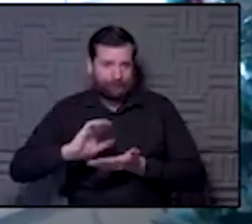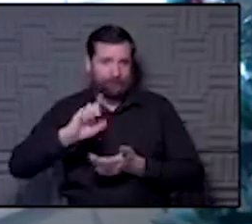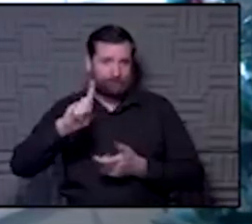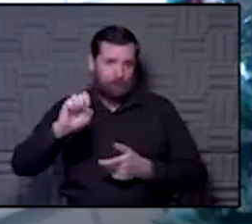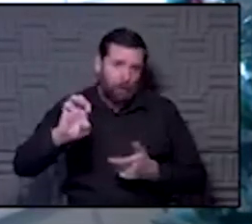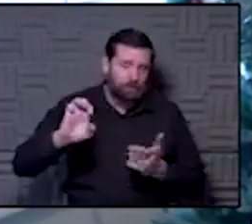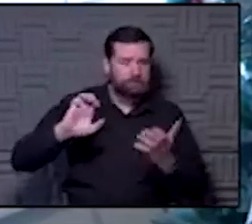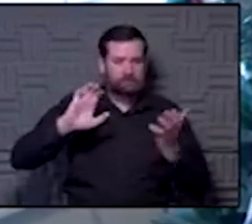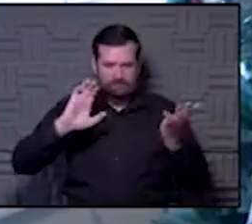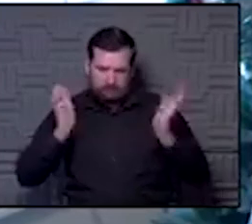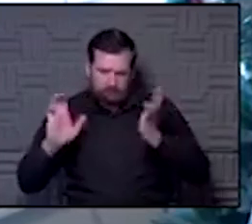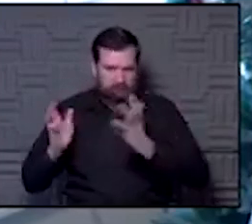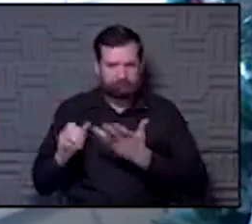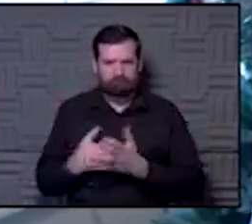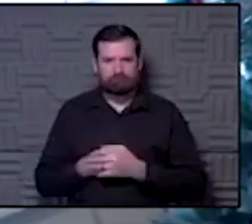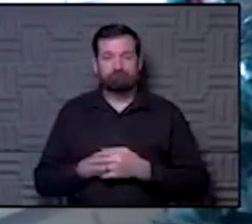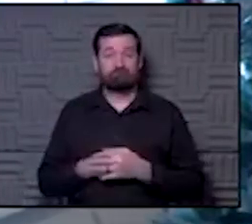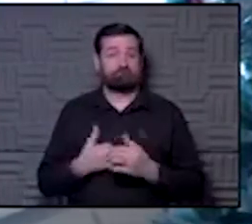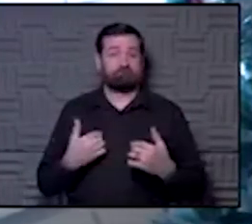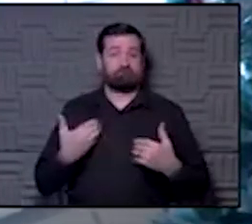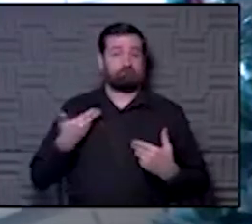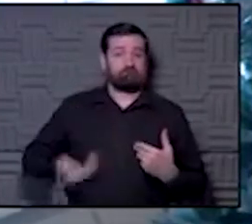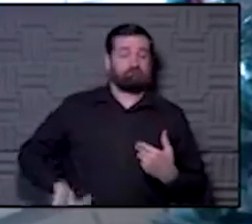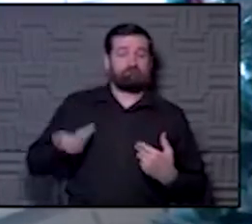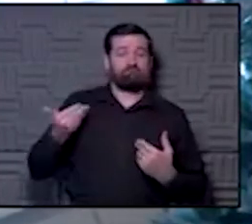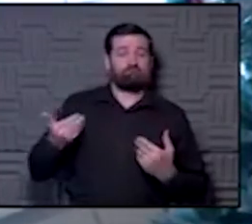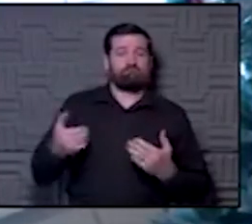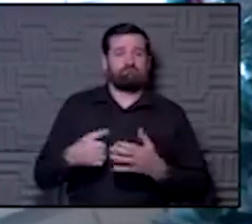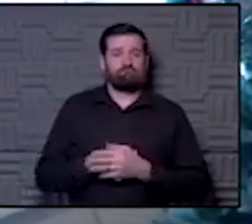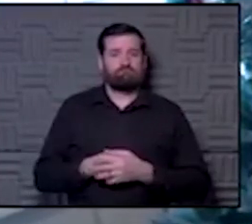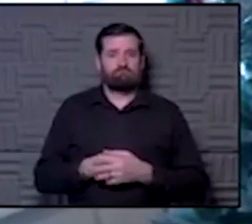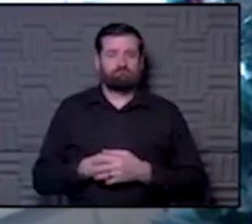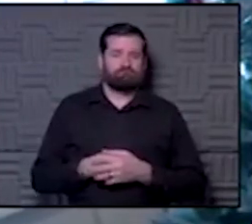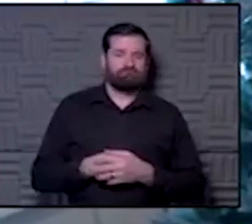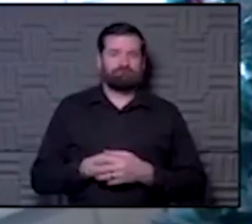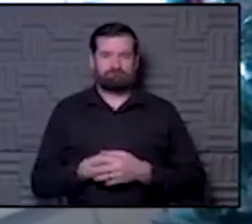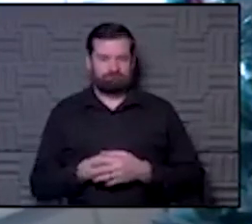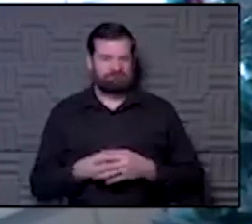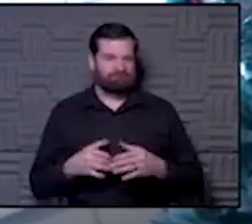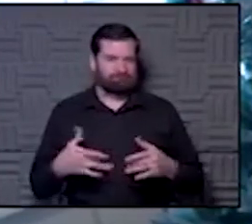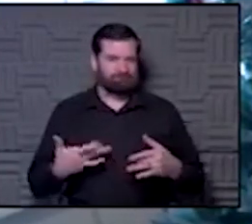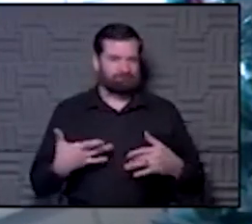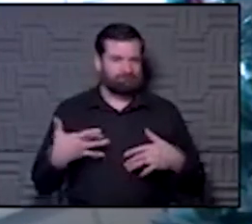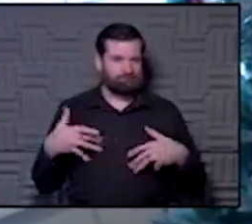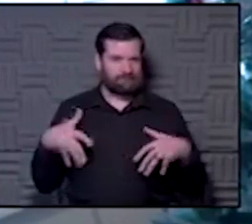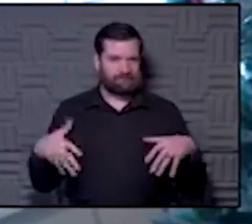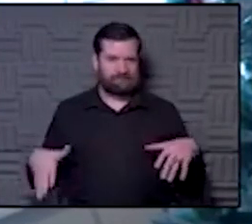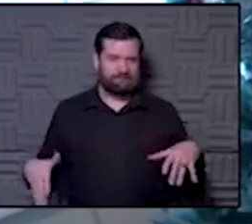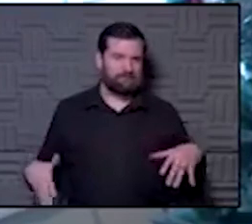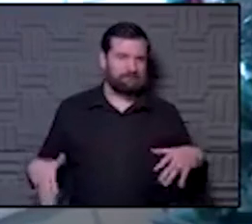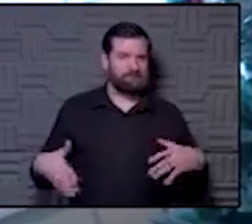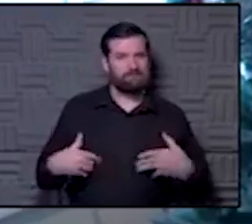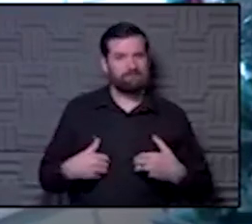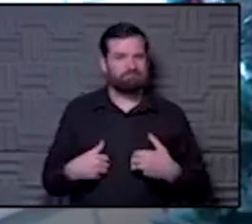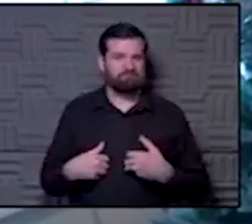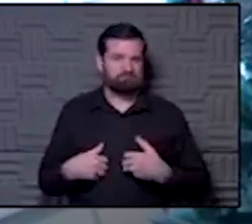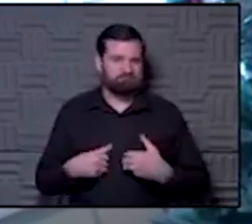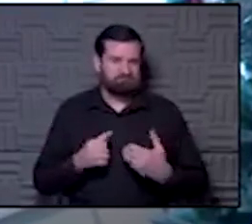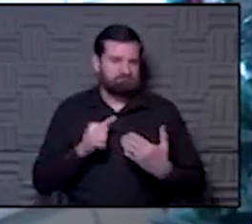thing. You know, speaking for myself, I think that makes me a little nervous because we don't have data about that.